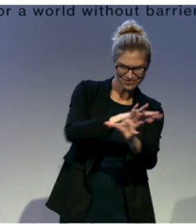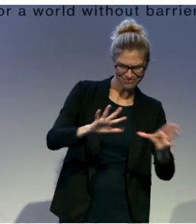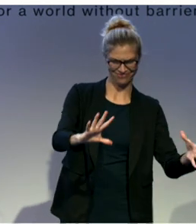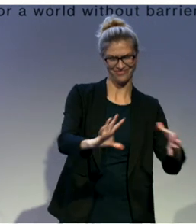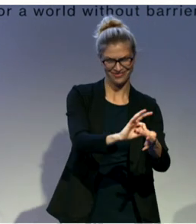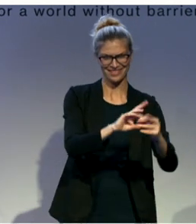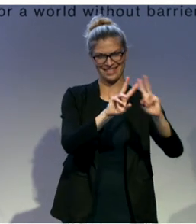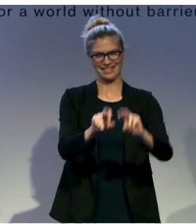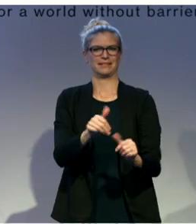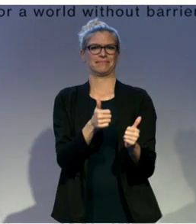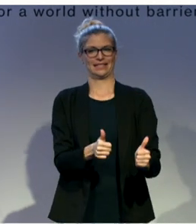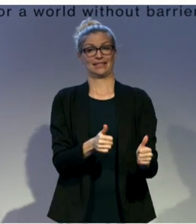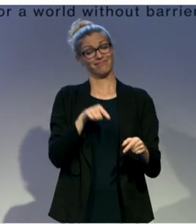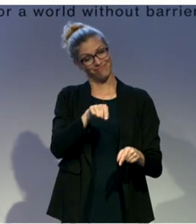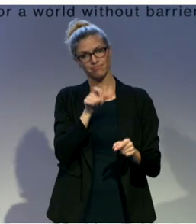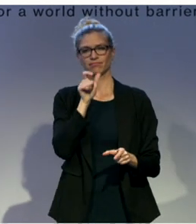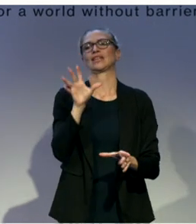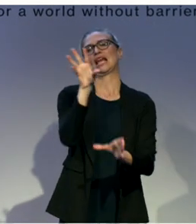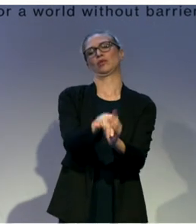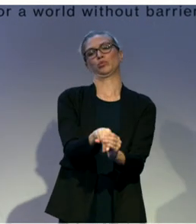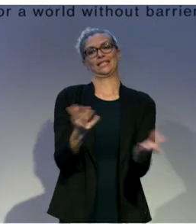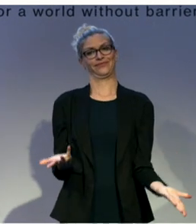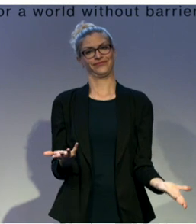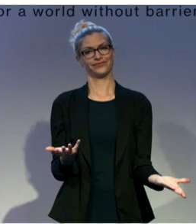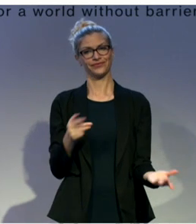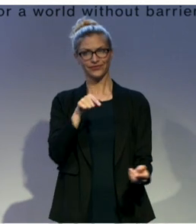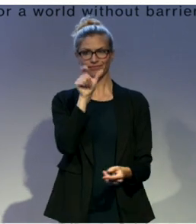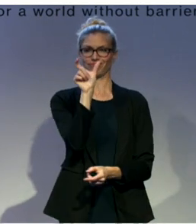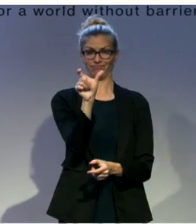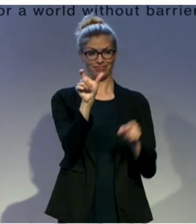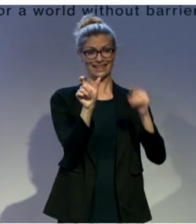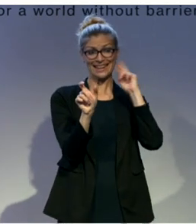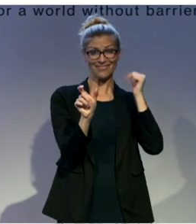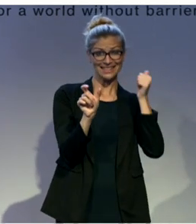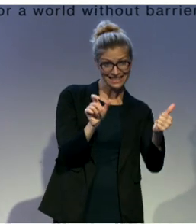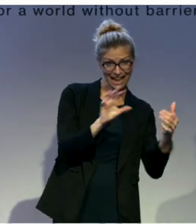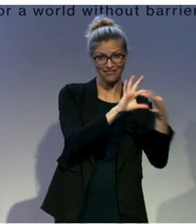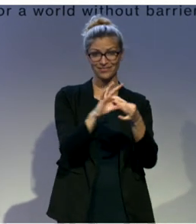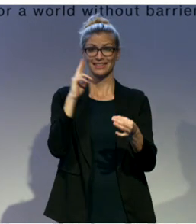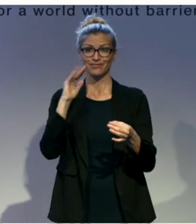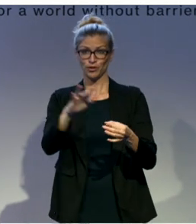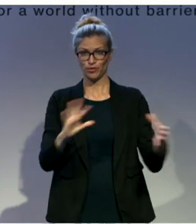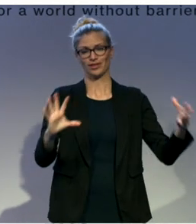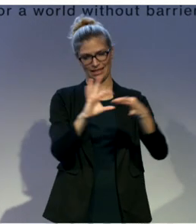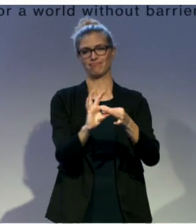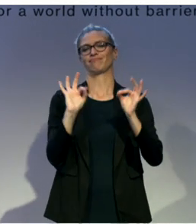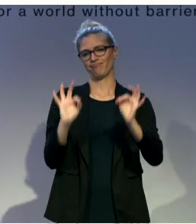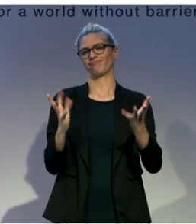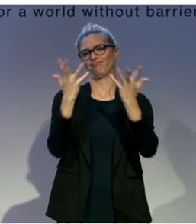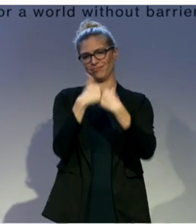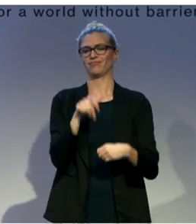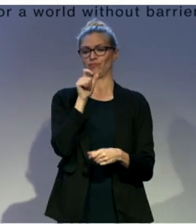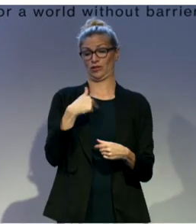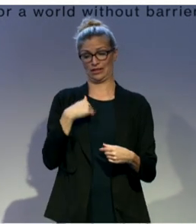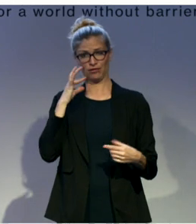really embrace within this project. And so that brings us to how we are working together through both of these merging into